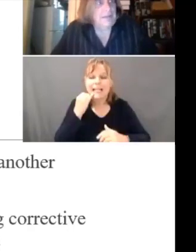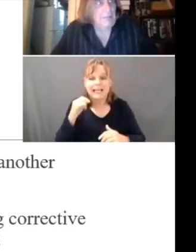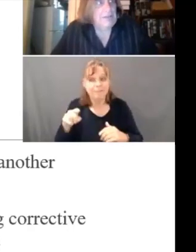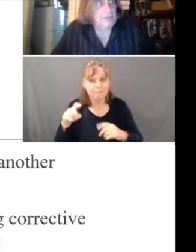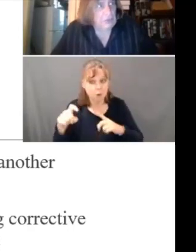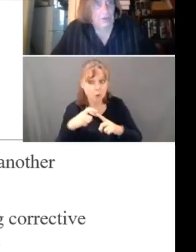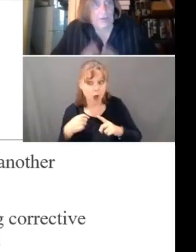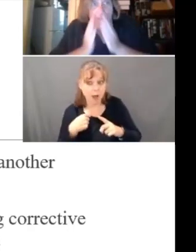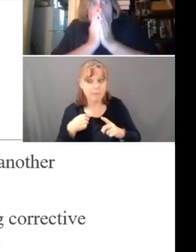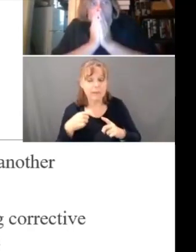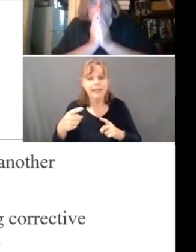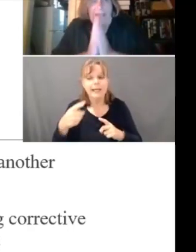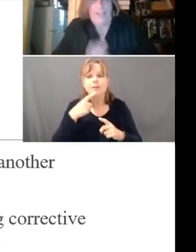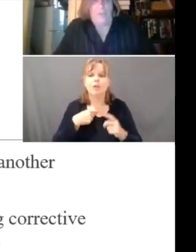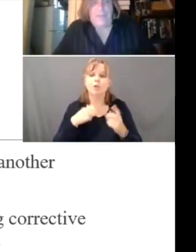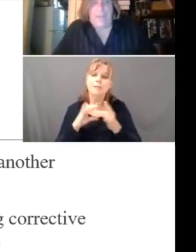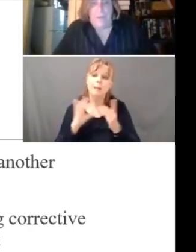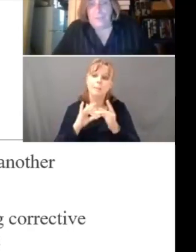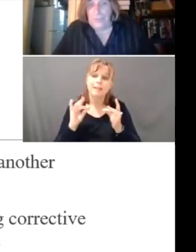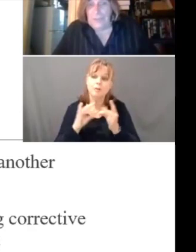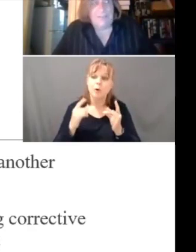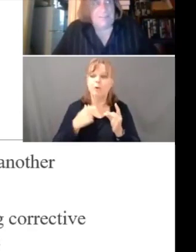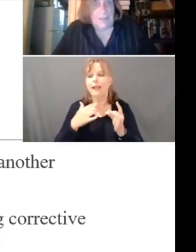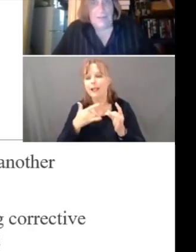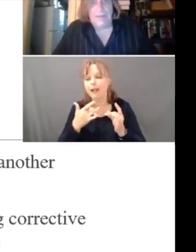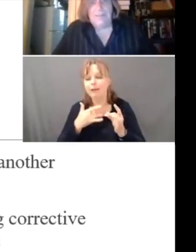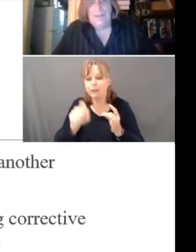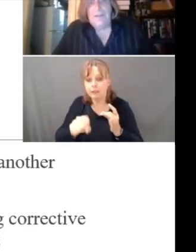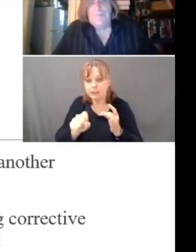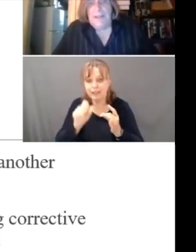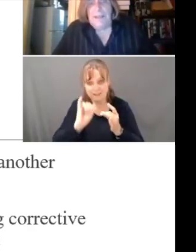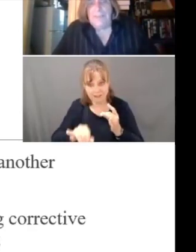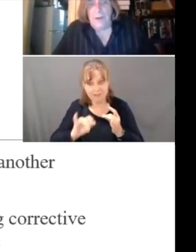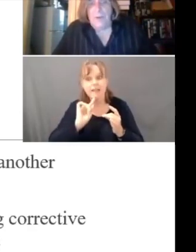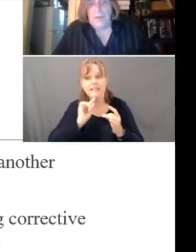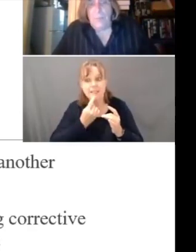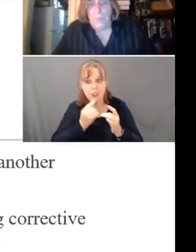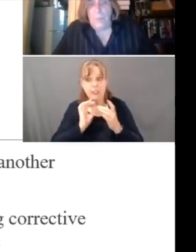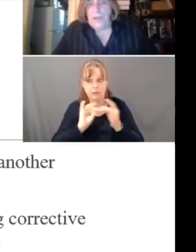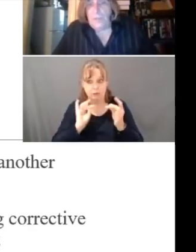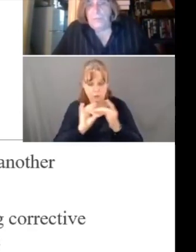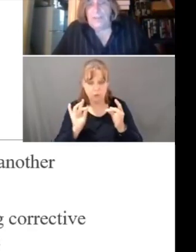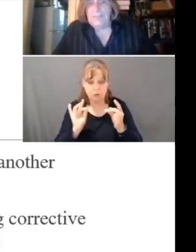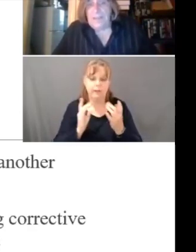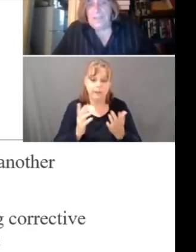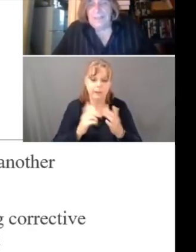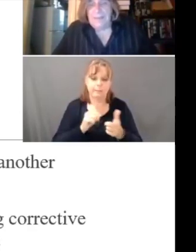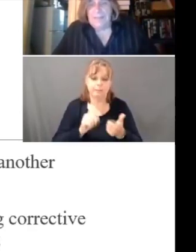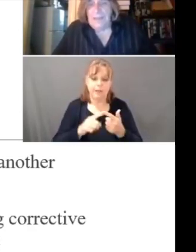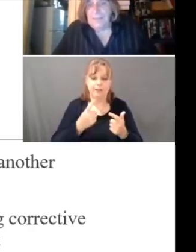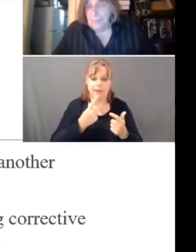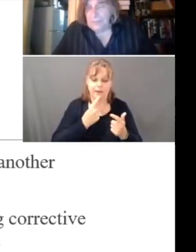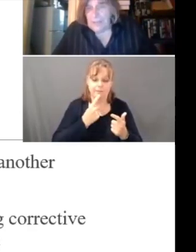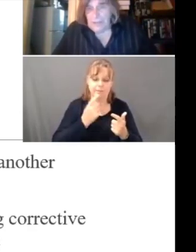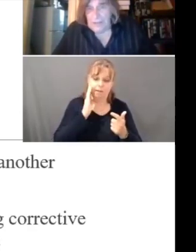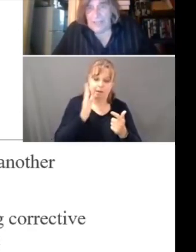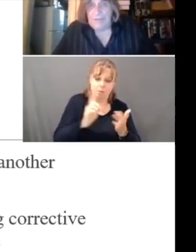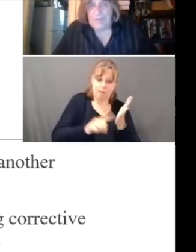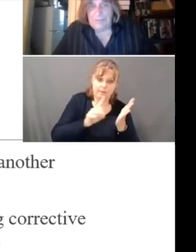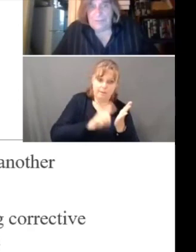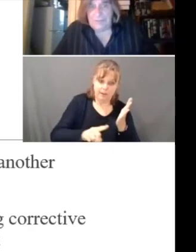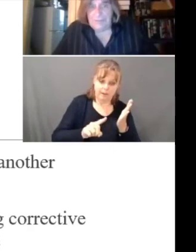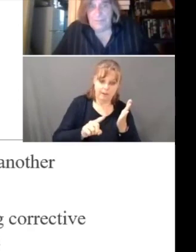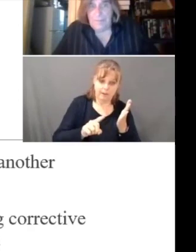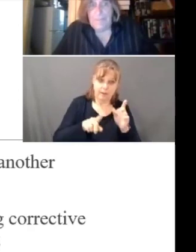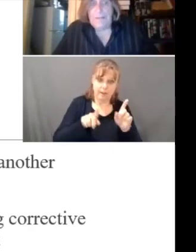and tell me a story, and I agree that it was really serious. And I said, okay, we're going to investigate this as the protection and